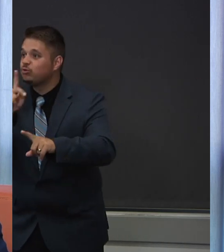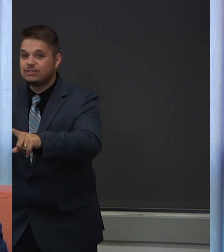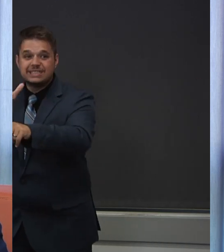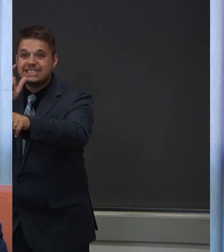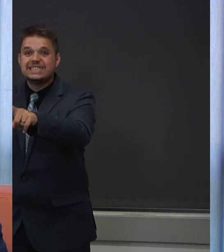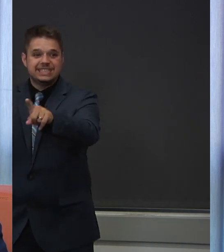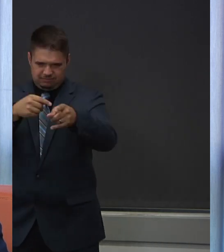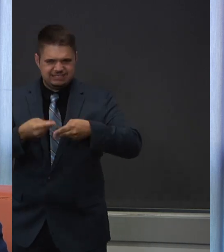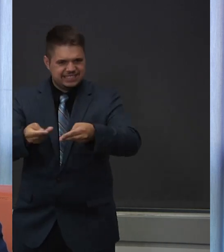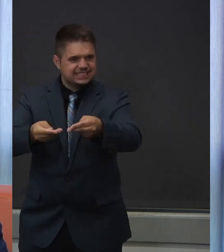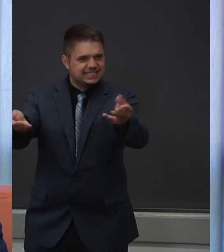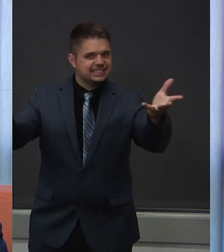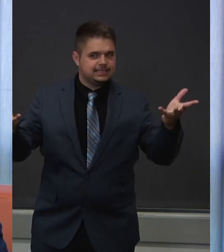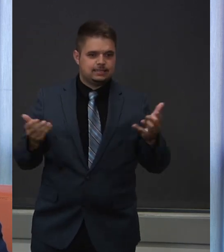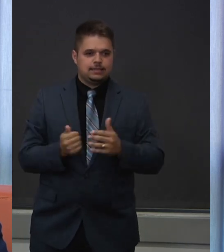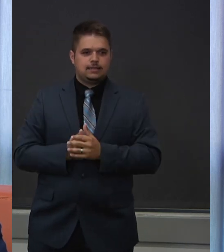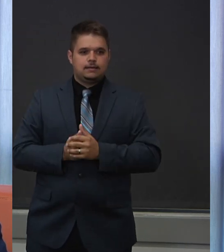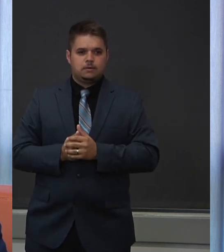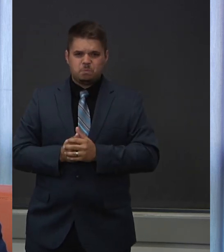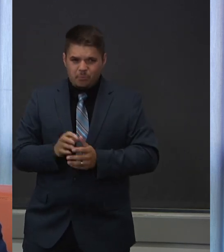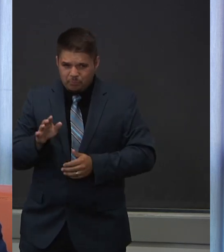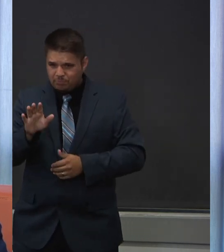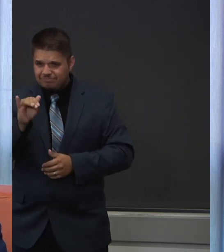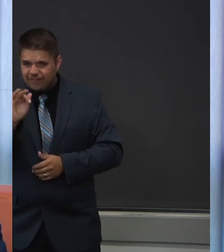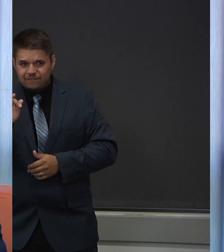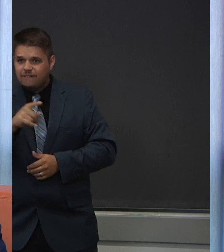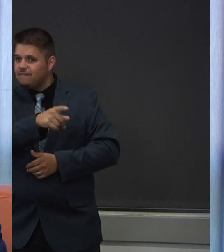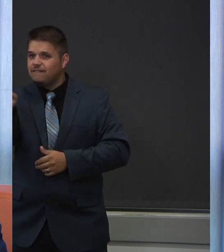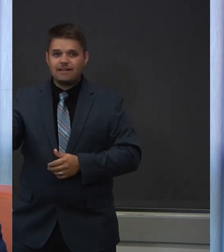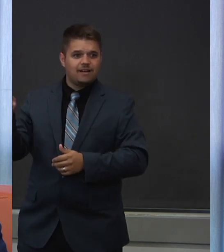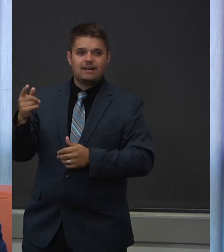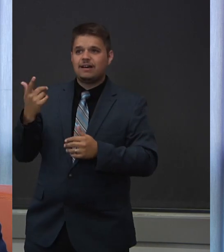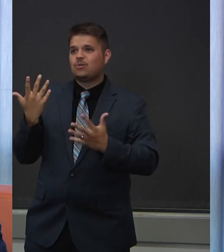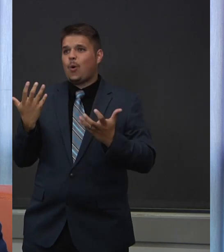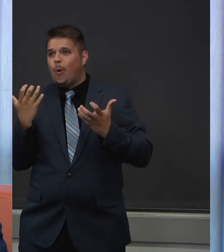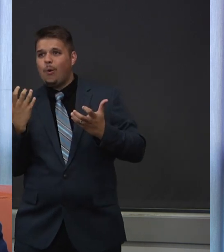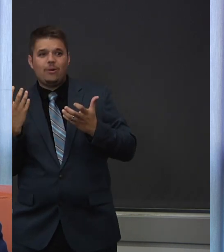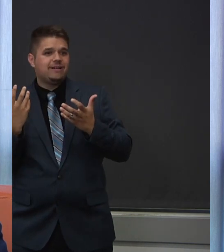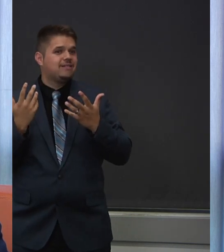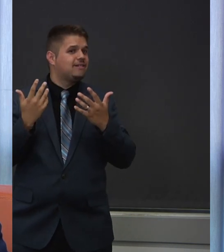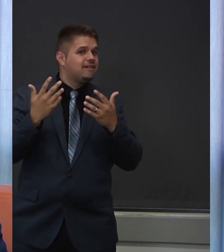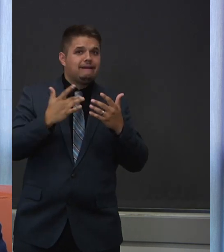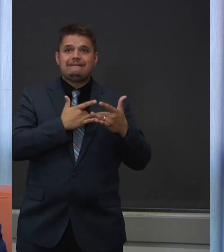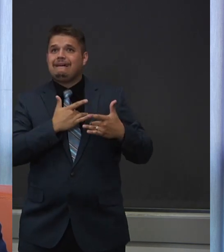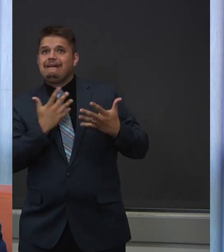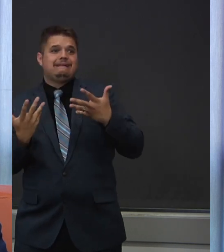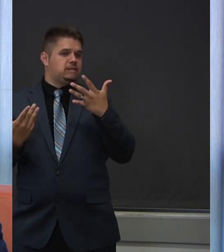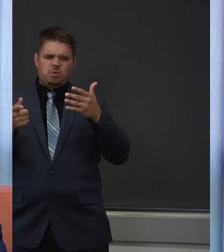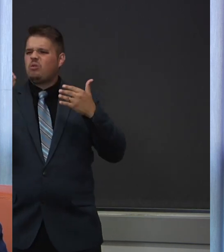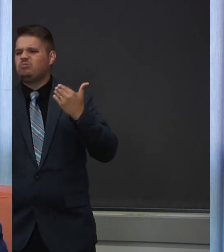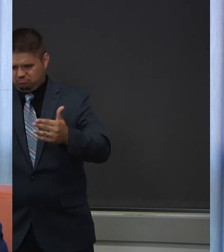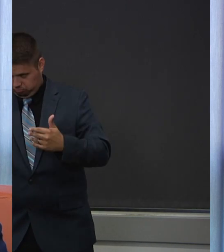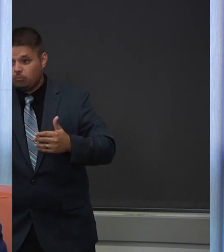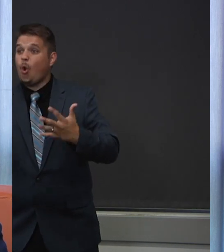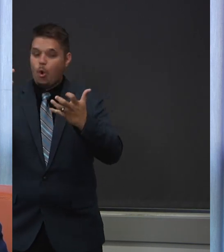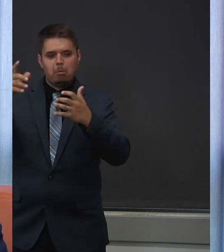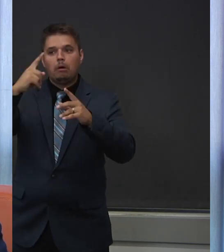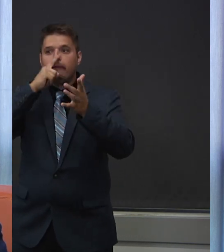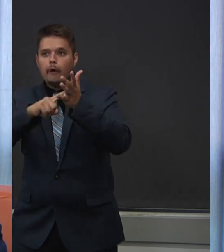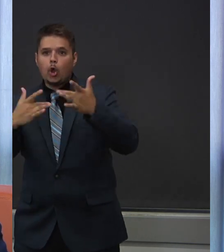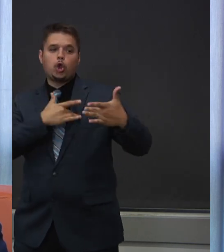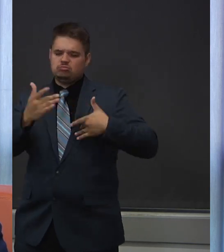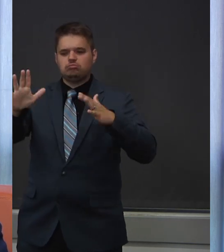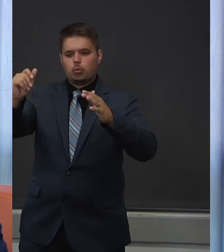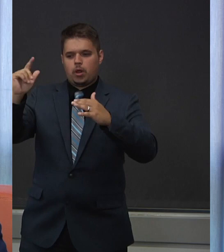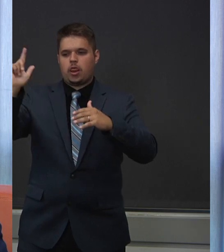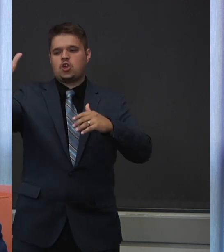be at the point where everybody who wants a test or is concerned can get a test. So a great question and it